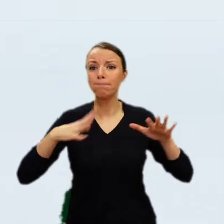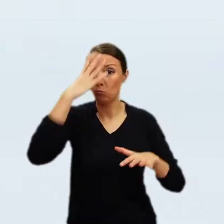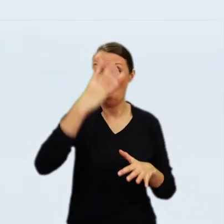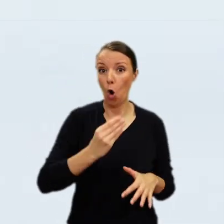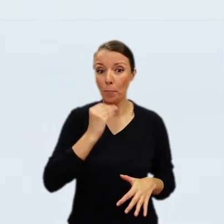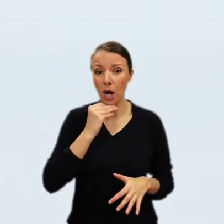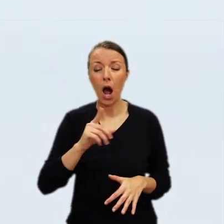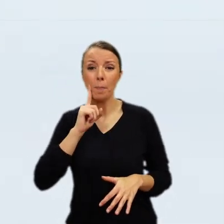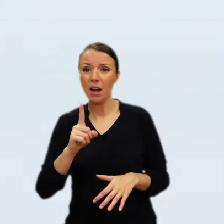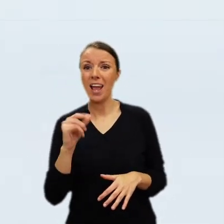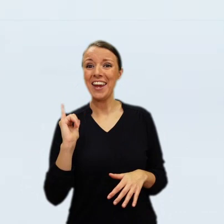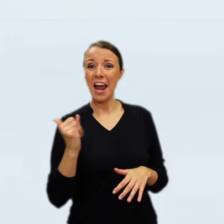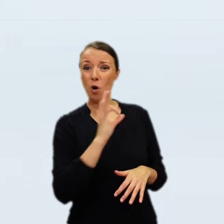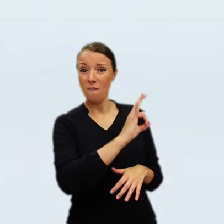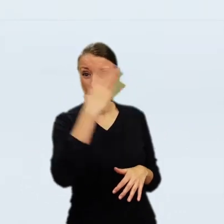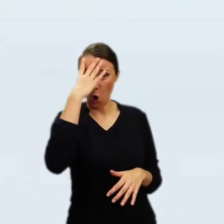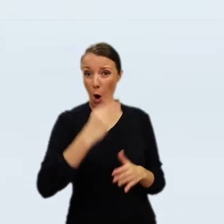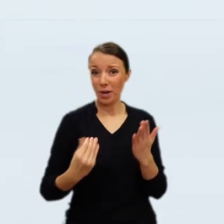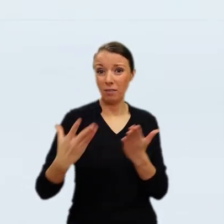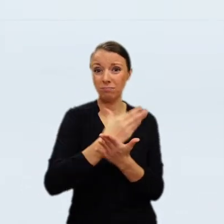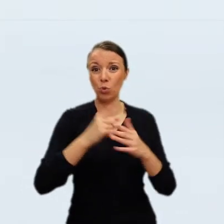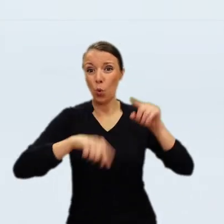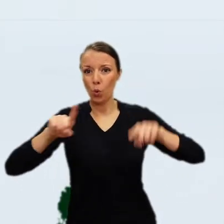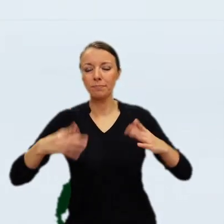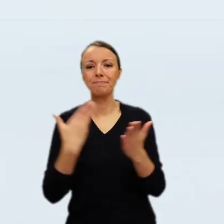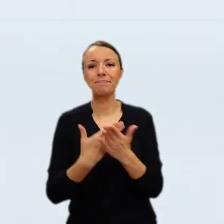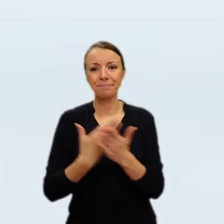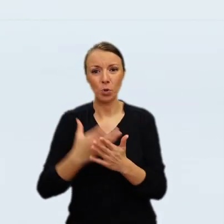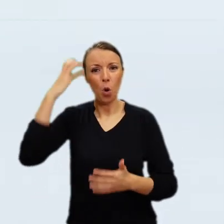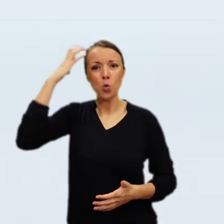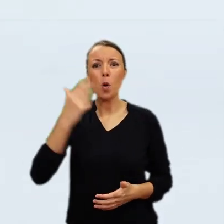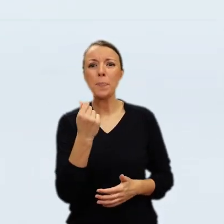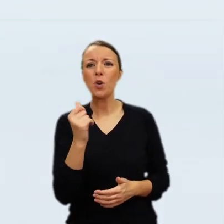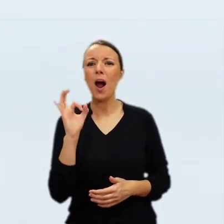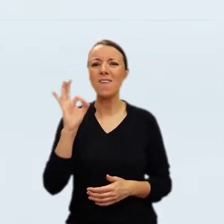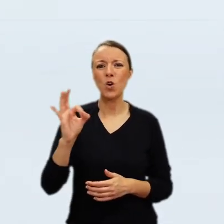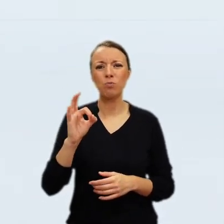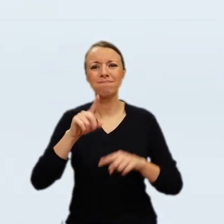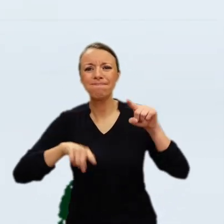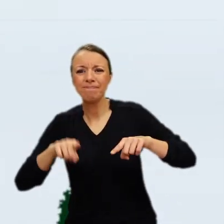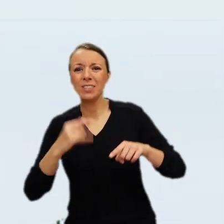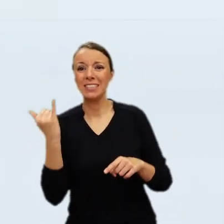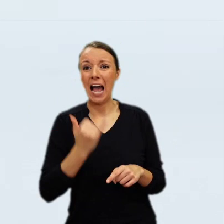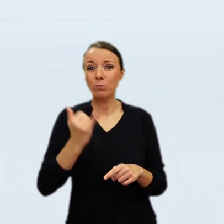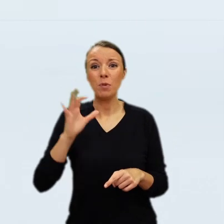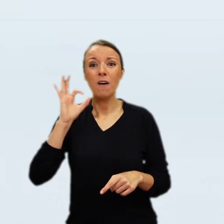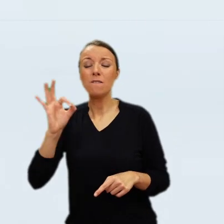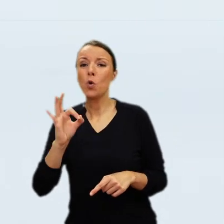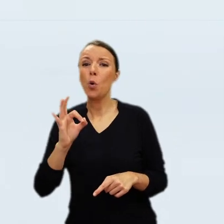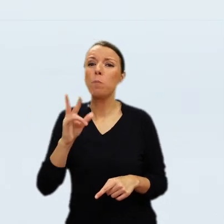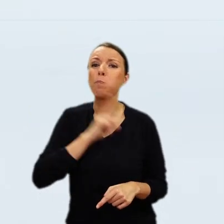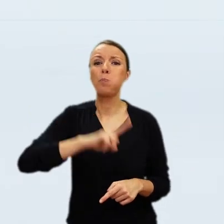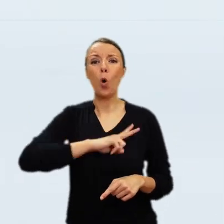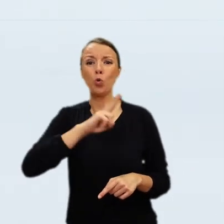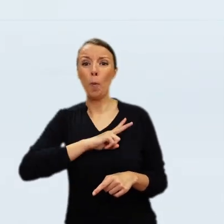Stanisław August's approval, both in terms of subject matter, a man on horseback, and in terms of the great painter who painted the work.